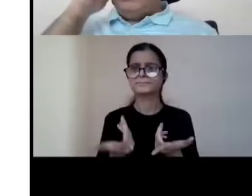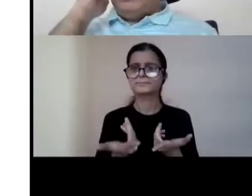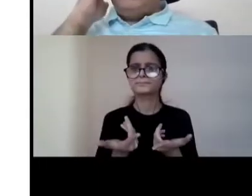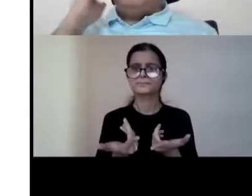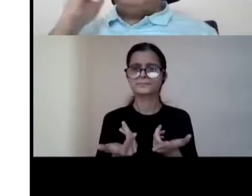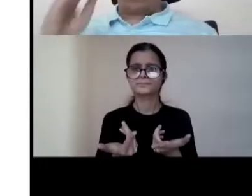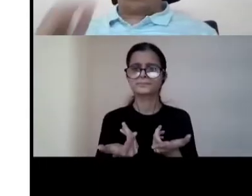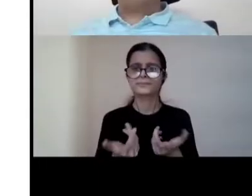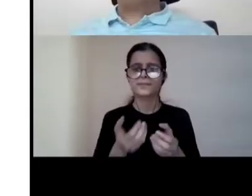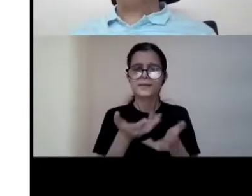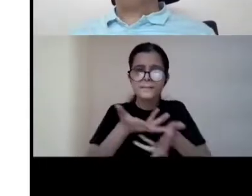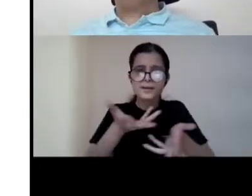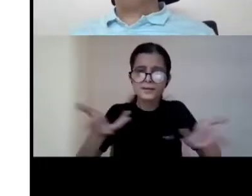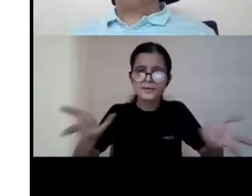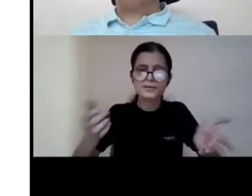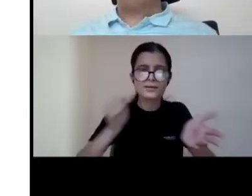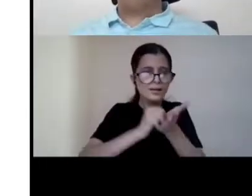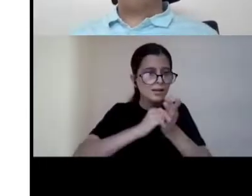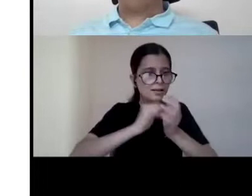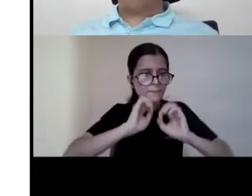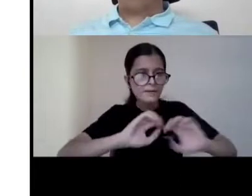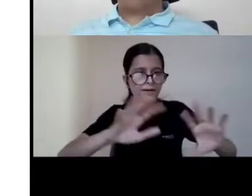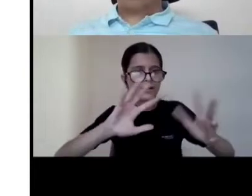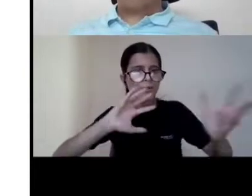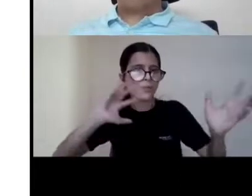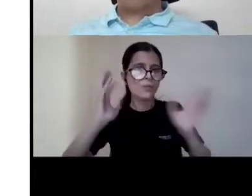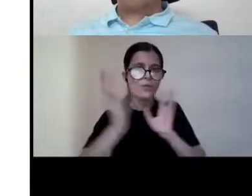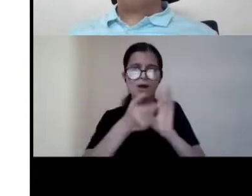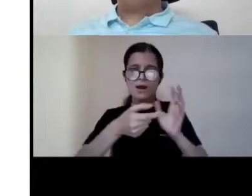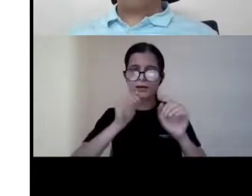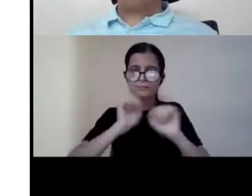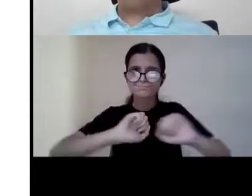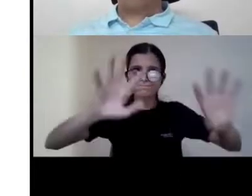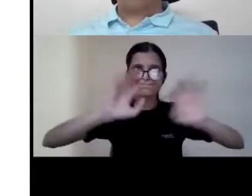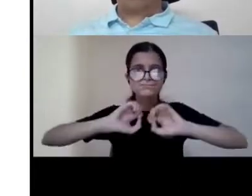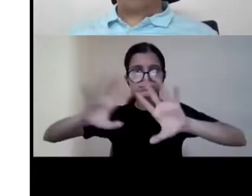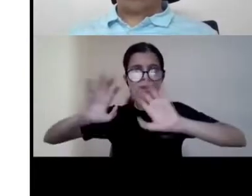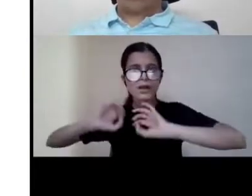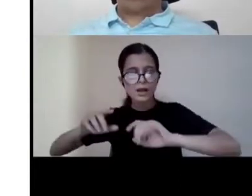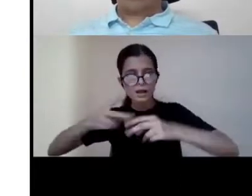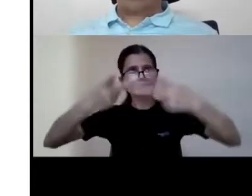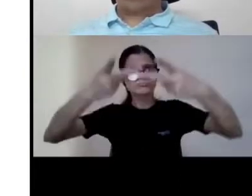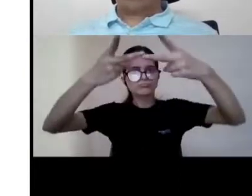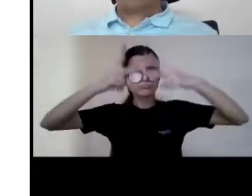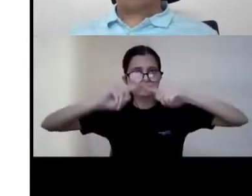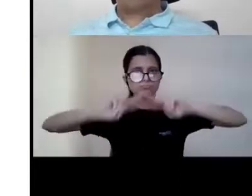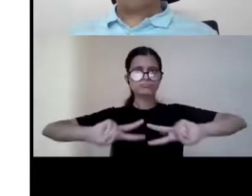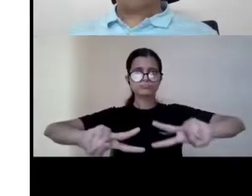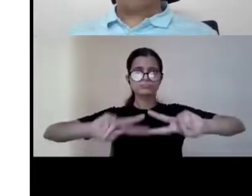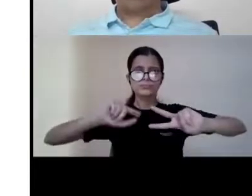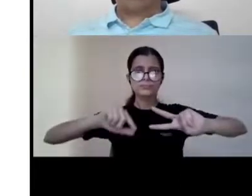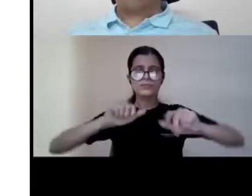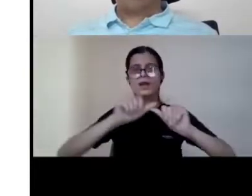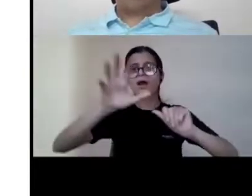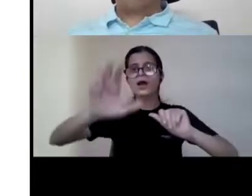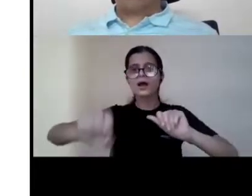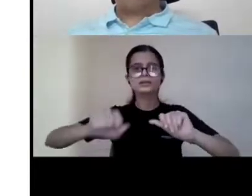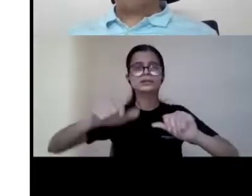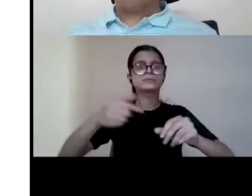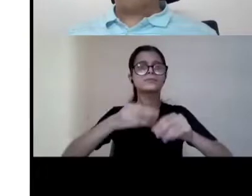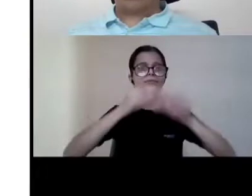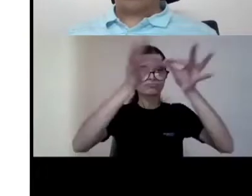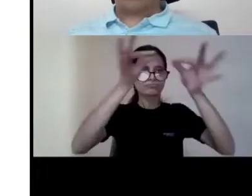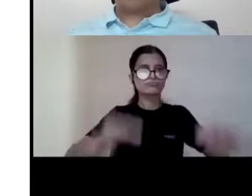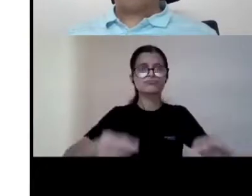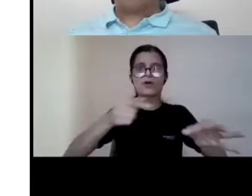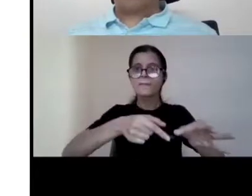the material which is published in in the world ever gets translated into an accessible format for